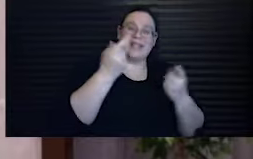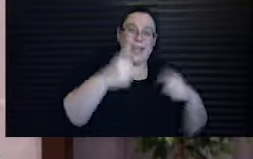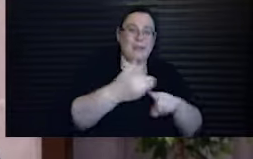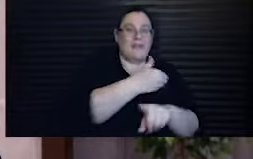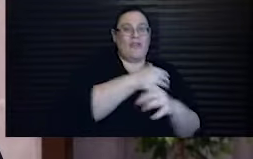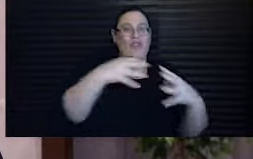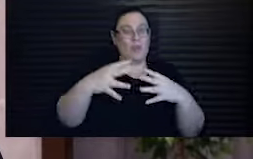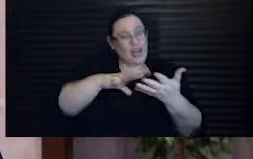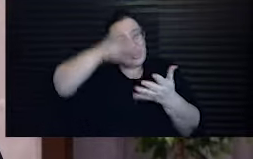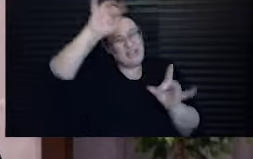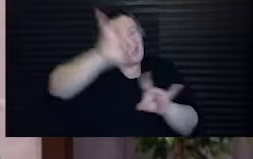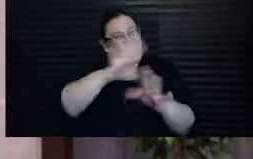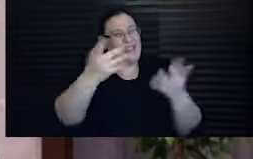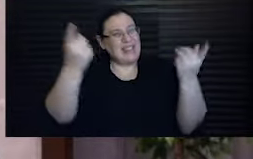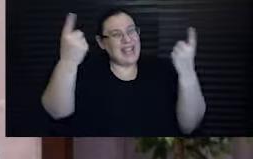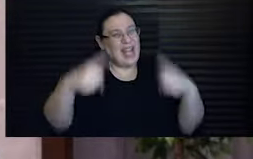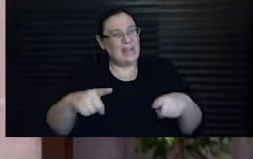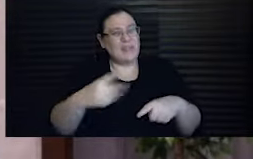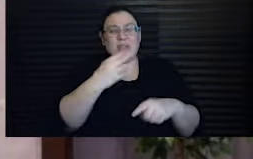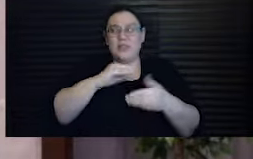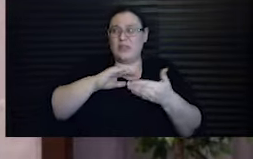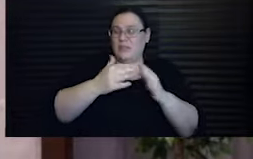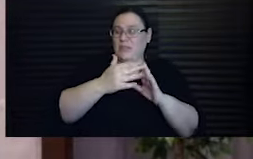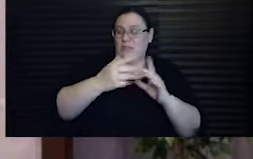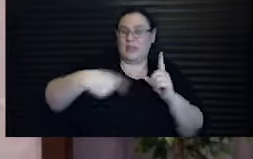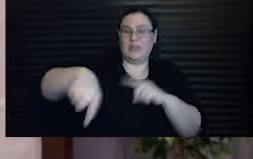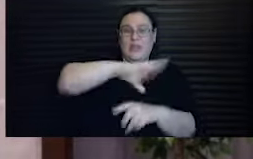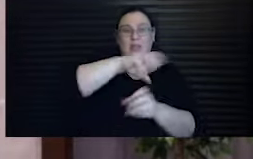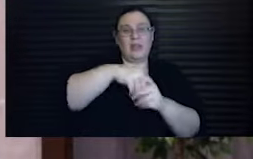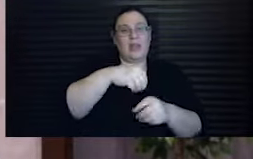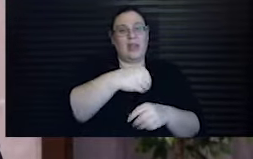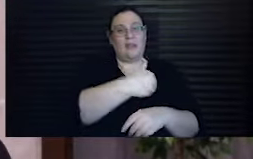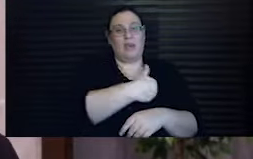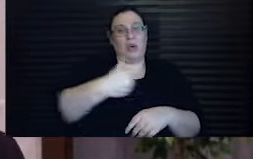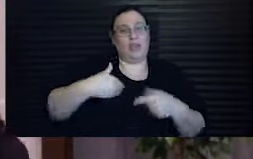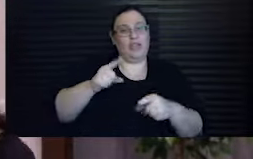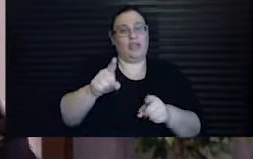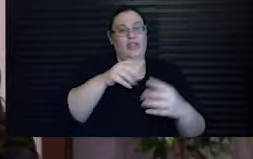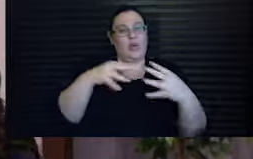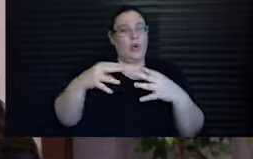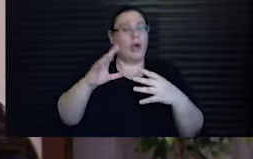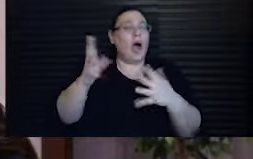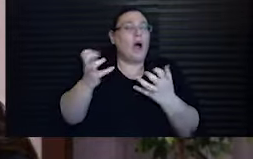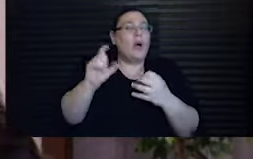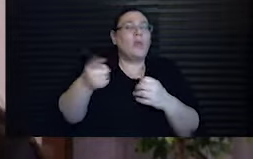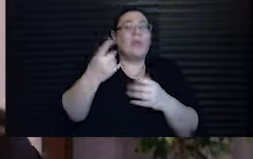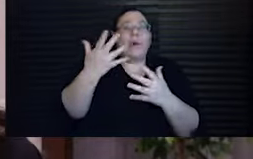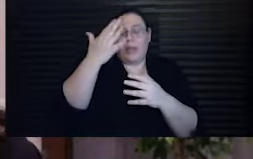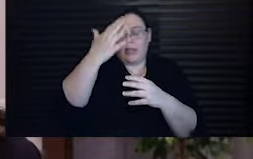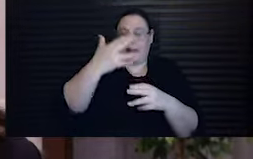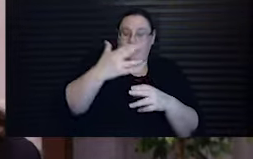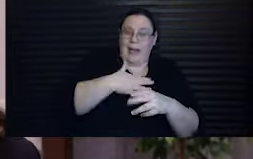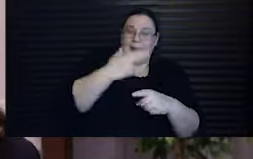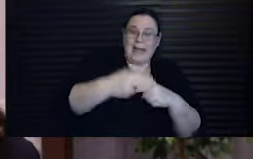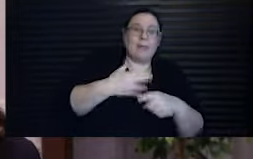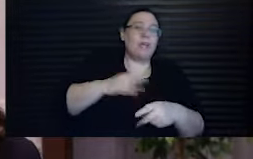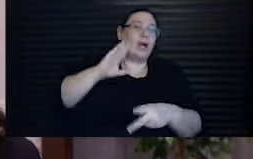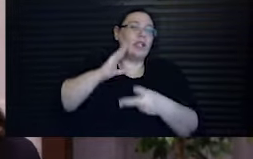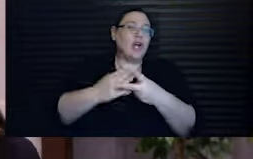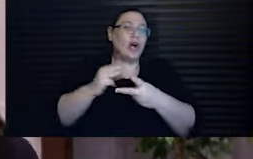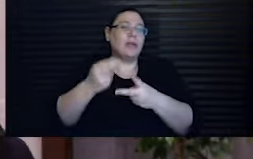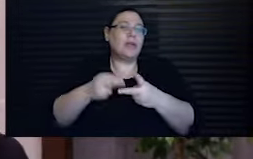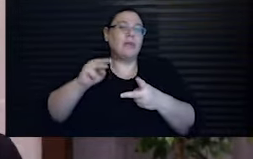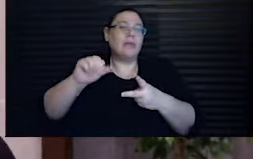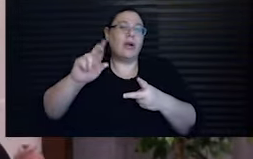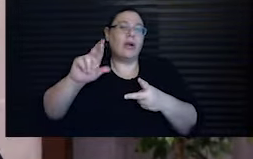tragedy of the Jewish community of Poland during the war. I only want my name and the name of my daughter Margalit Lichtenstein